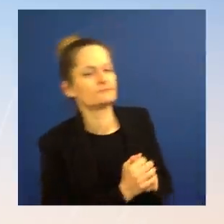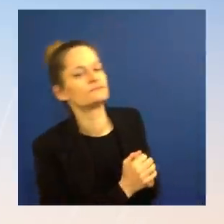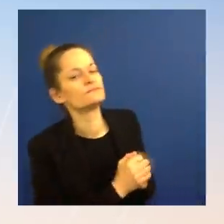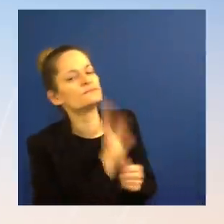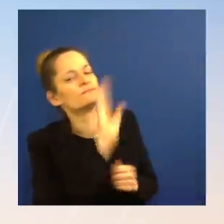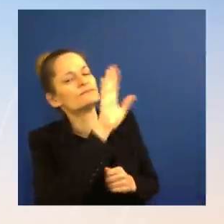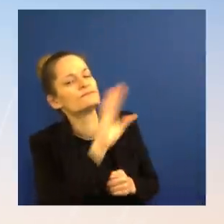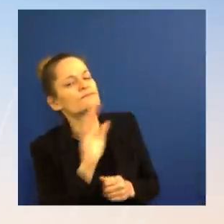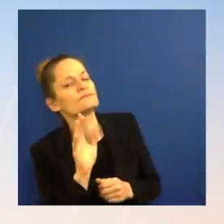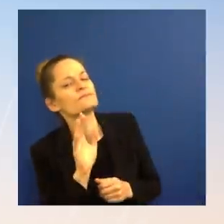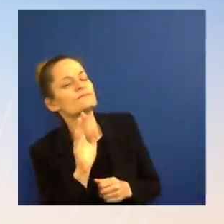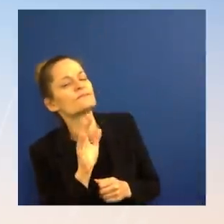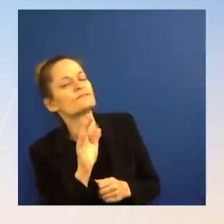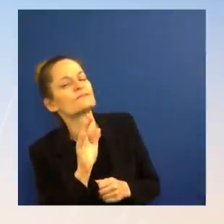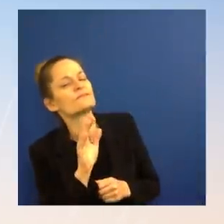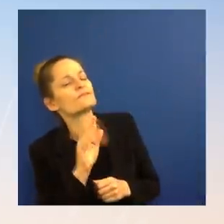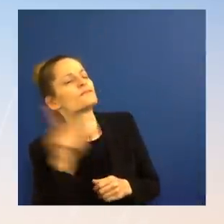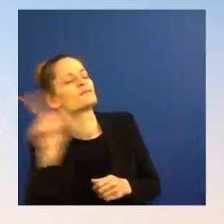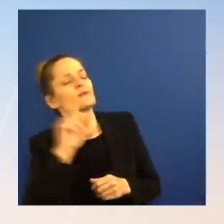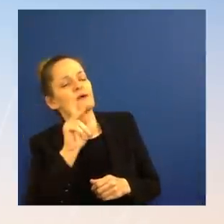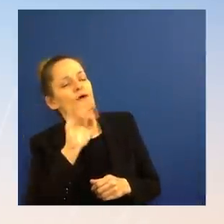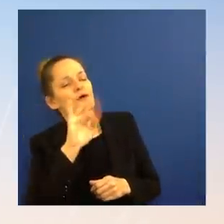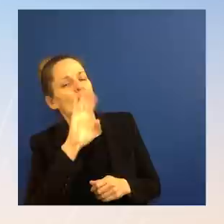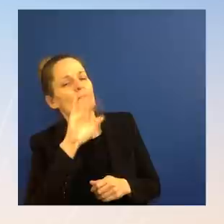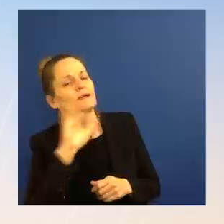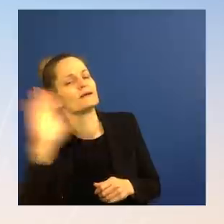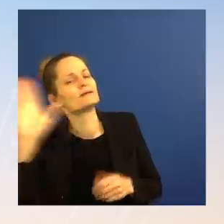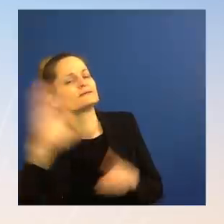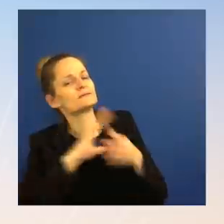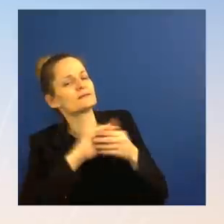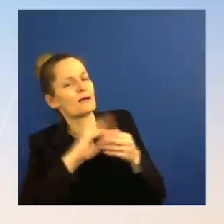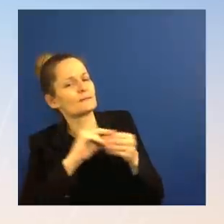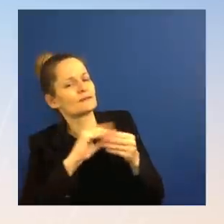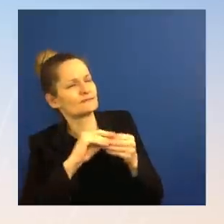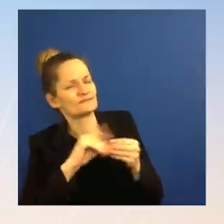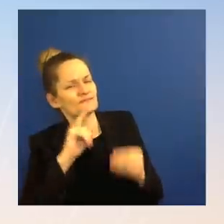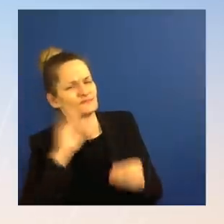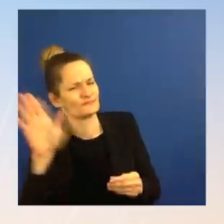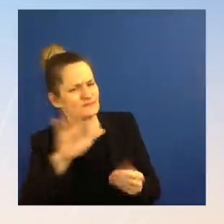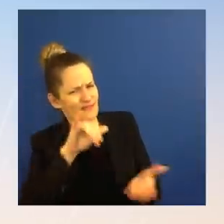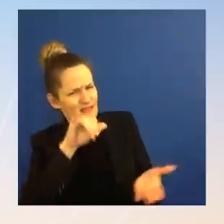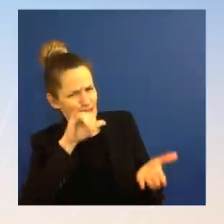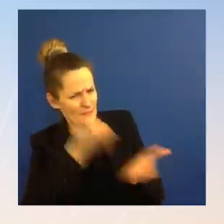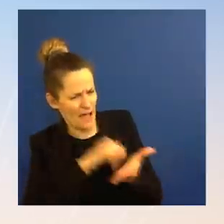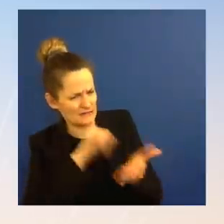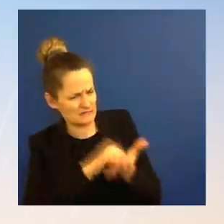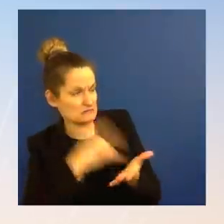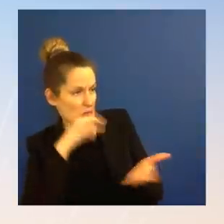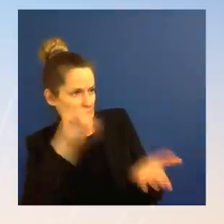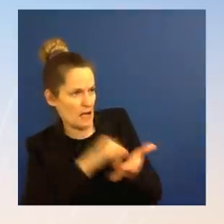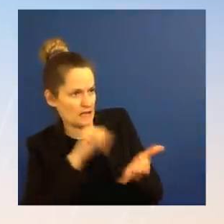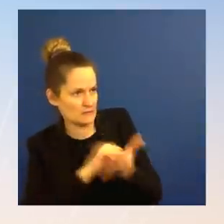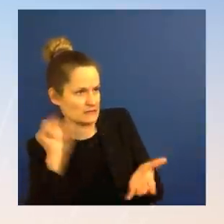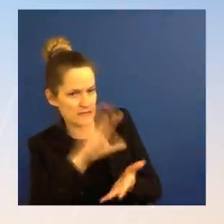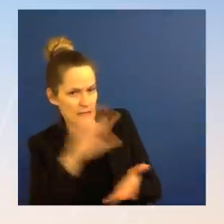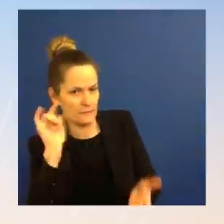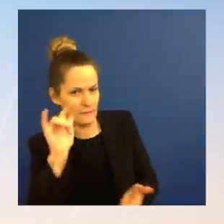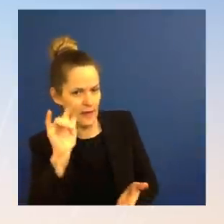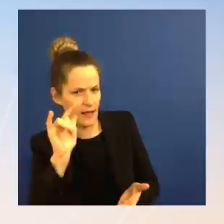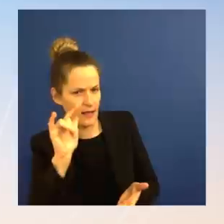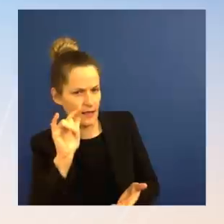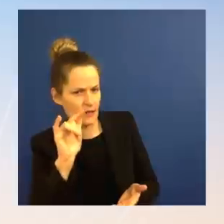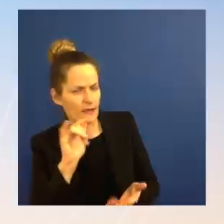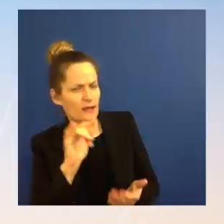what's not tenable the arming of the Ukrainians with jet fighters? Or is it merely the logistical things you're speaking to?